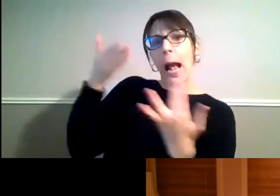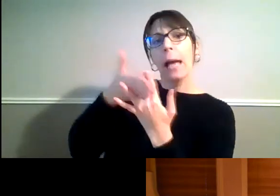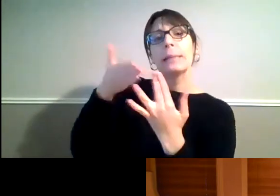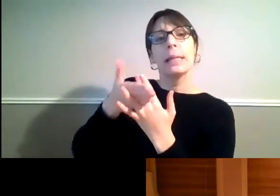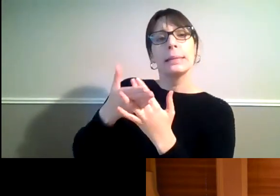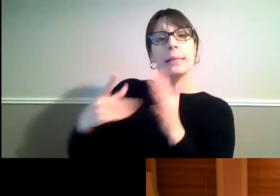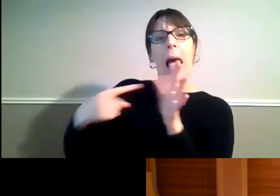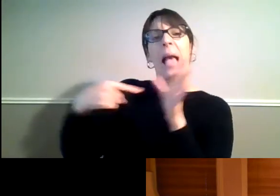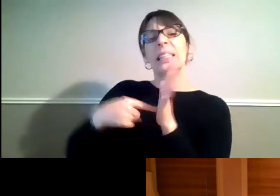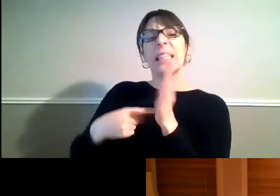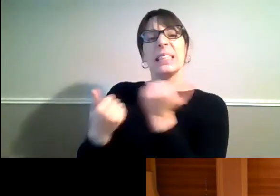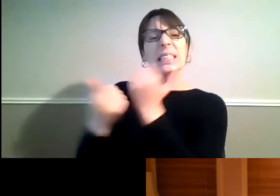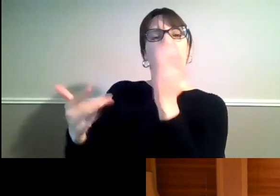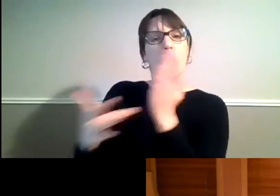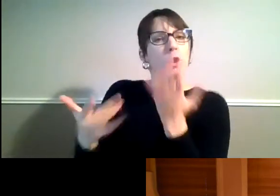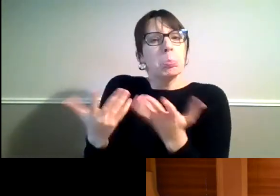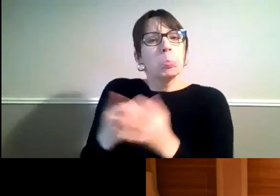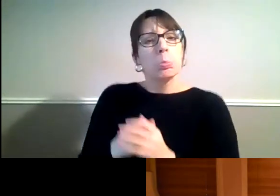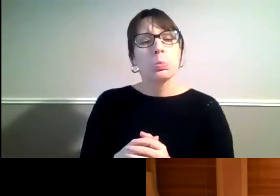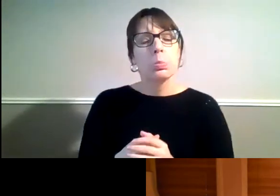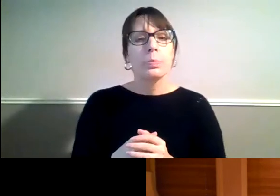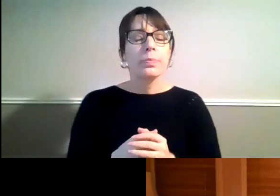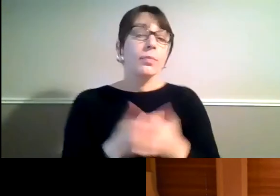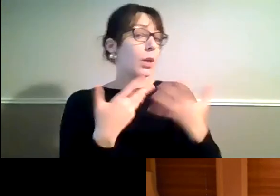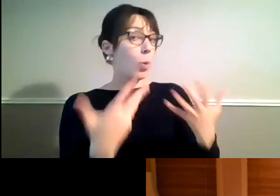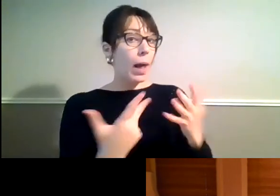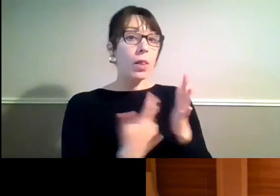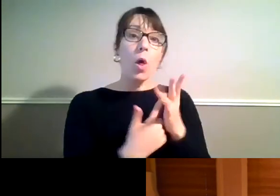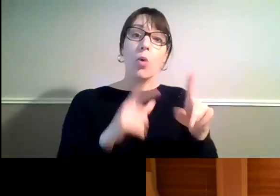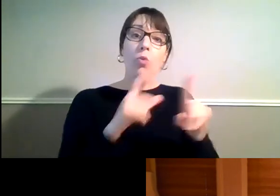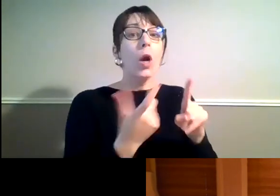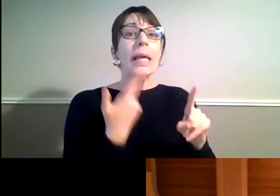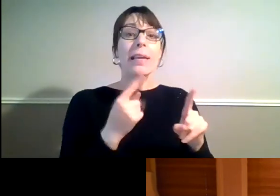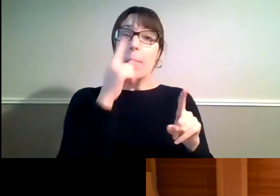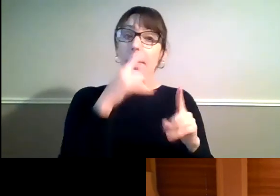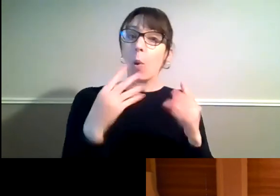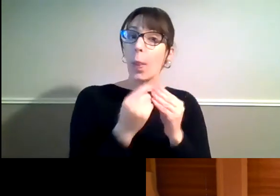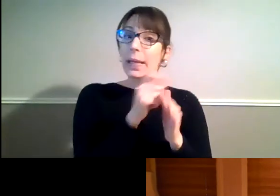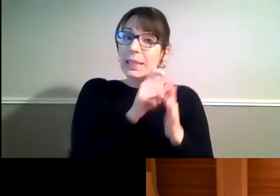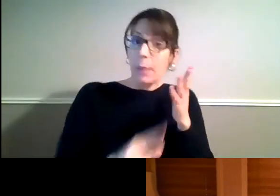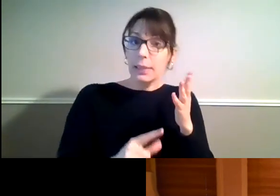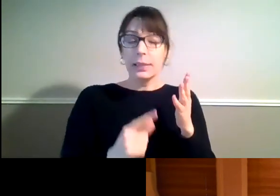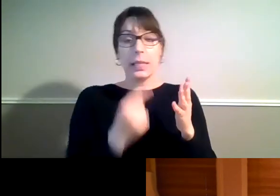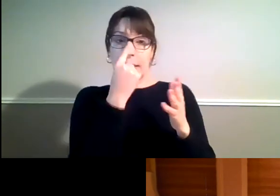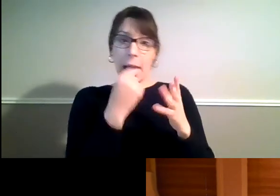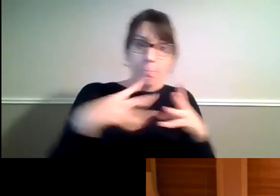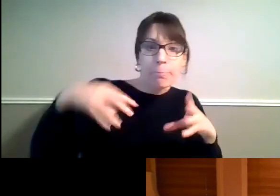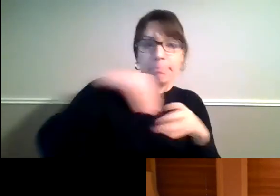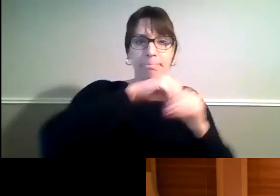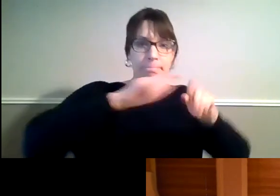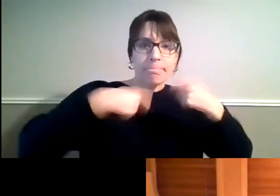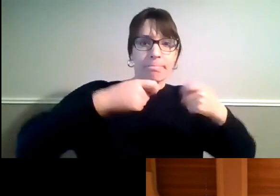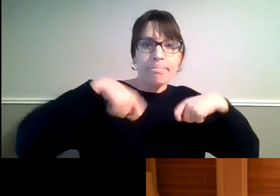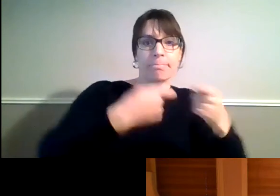technology they need? Well, Rod, if people with disabilities are going to contribute to our society